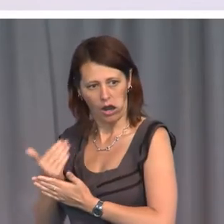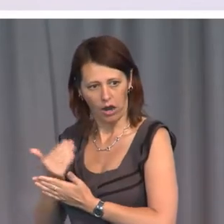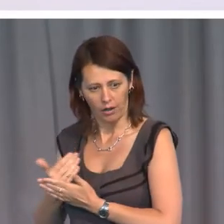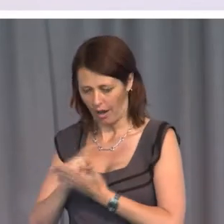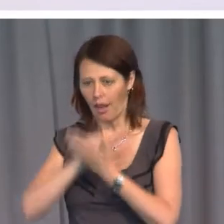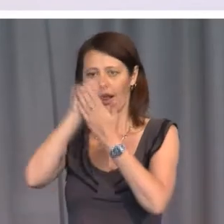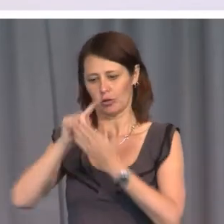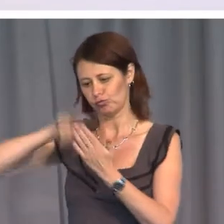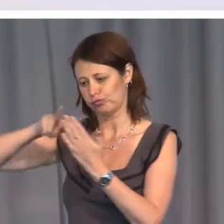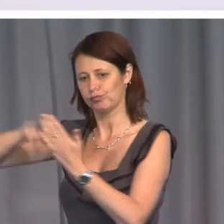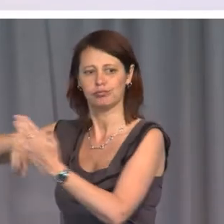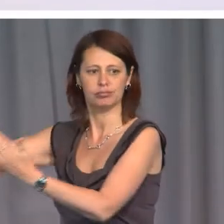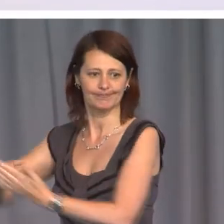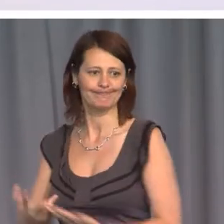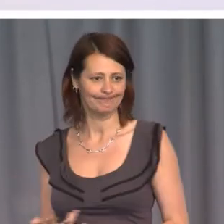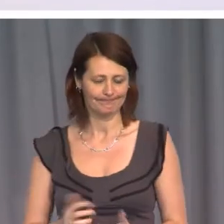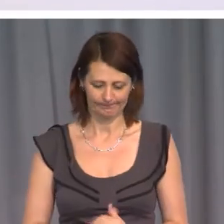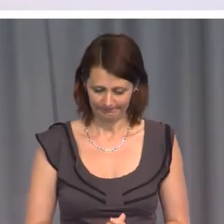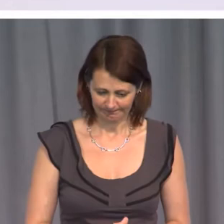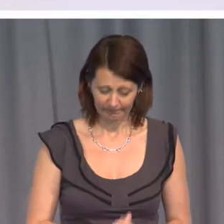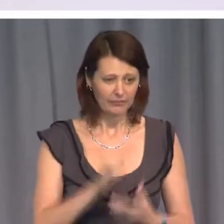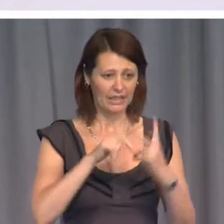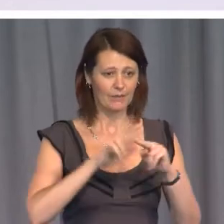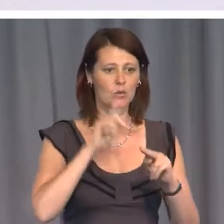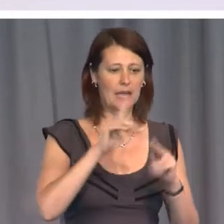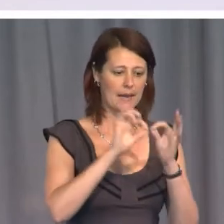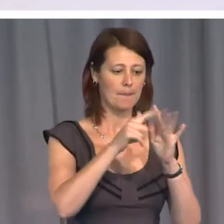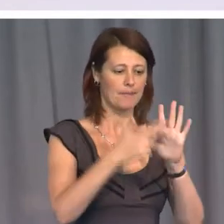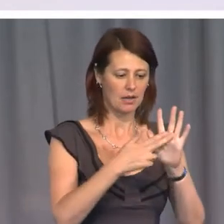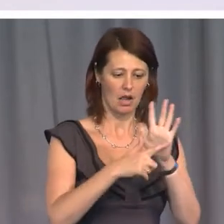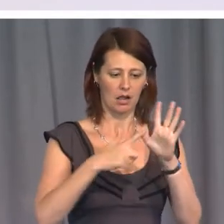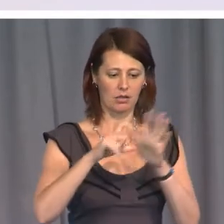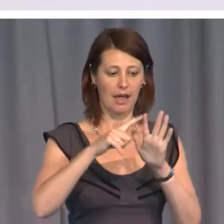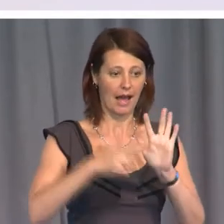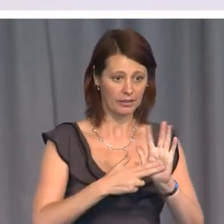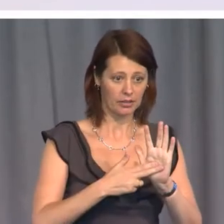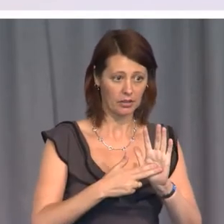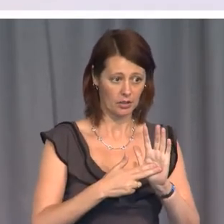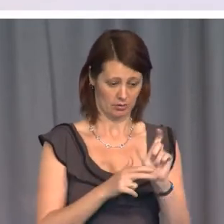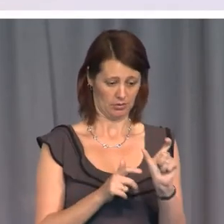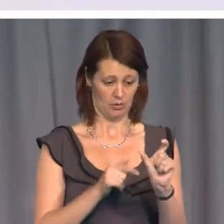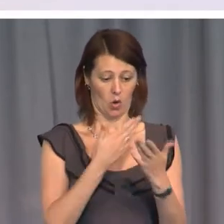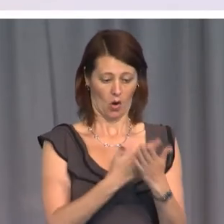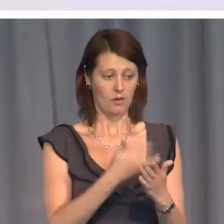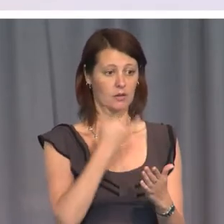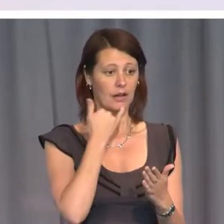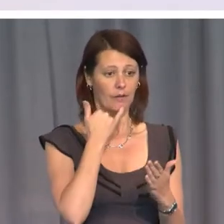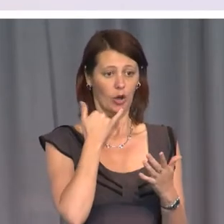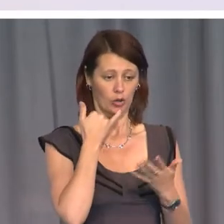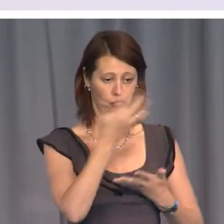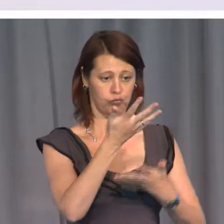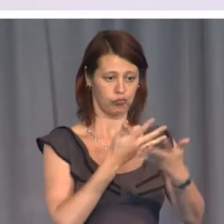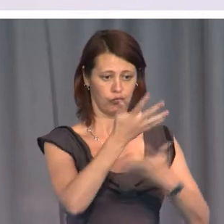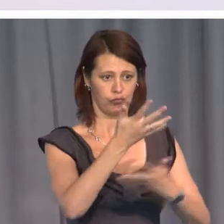reading. If you say Bin Laden on your telephone conversation